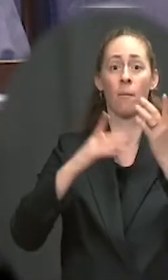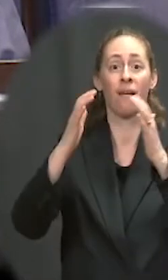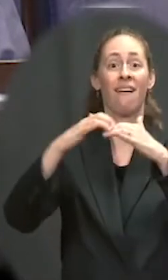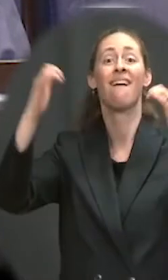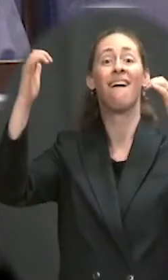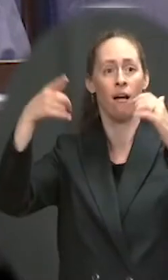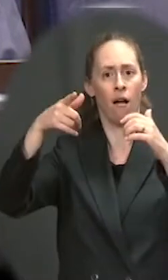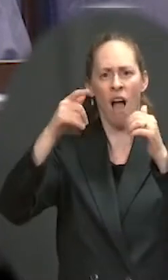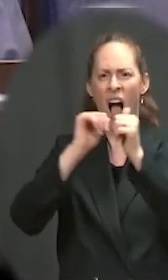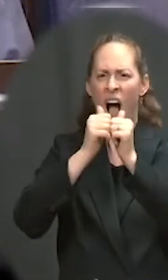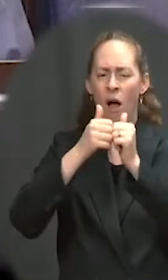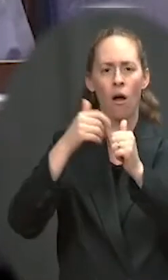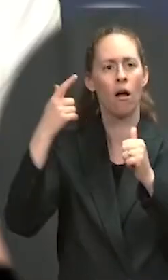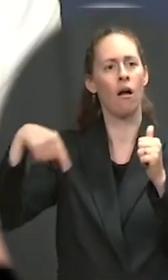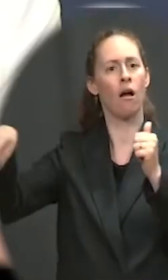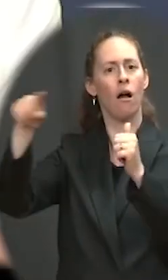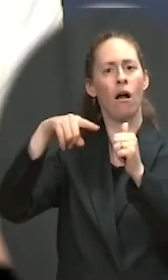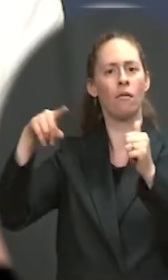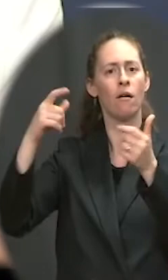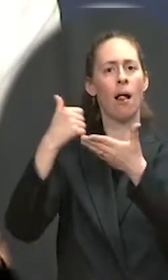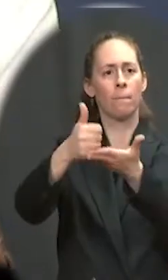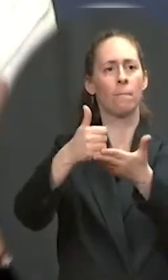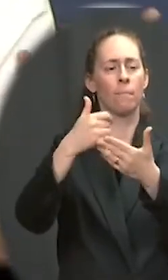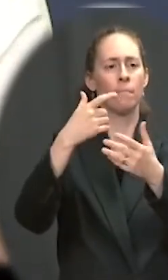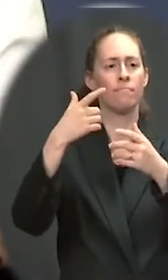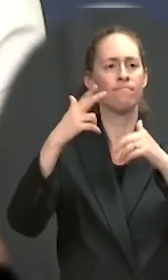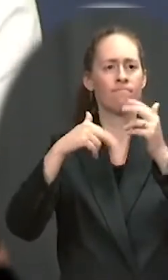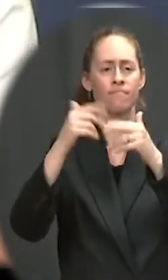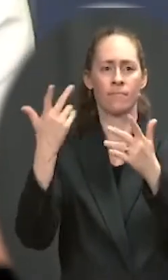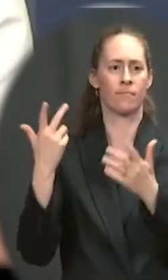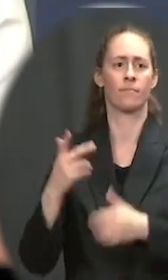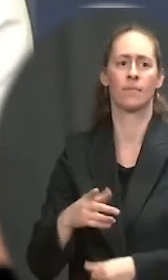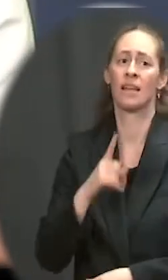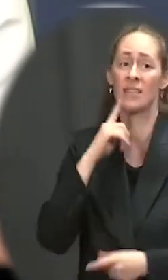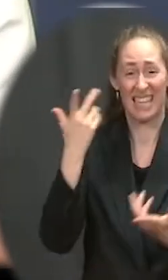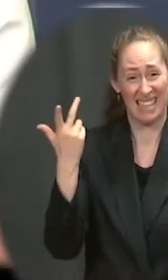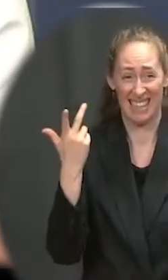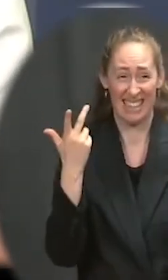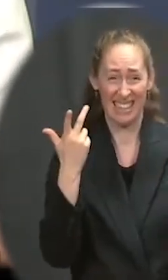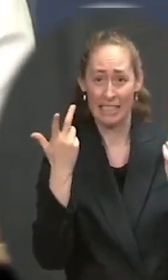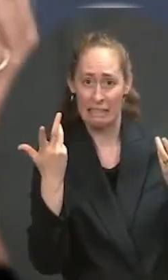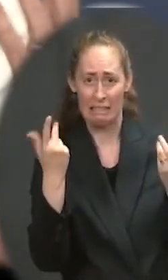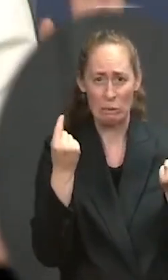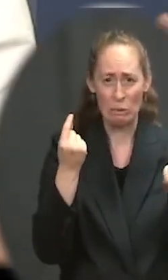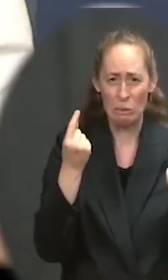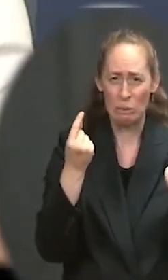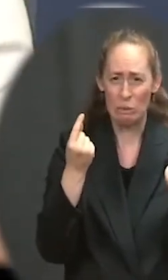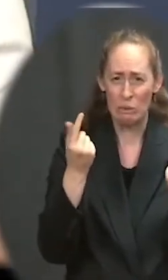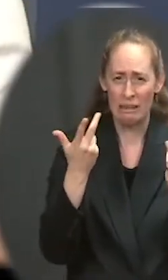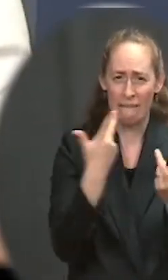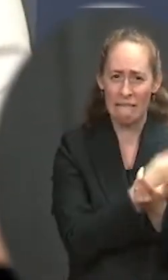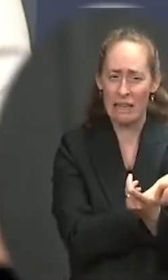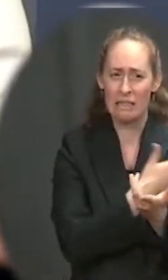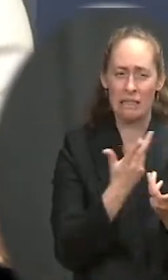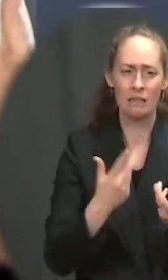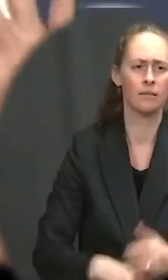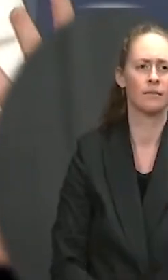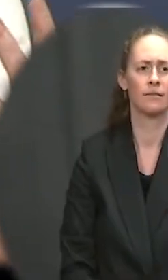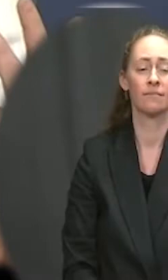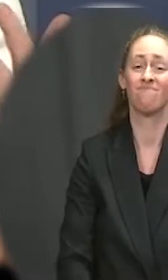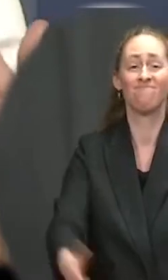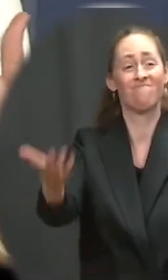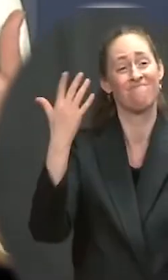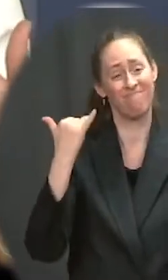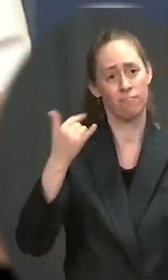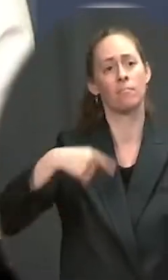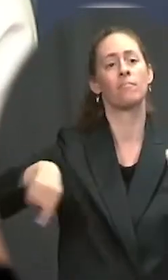able to get vaccinated yet? Well, first, everyone in the country is eligible to be vaccinated and certainly at this point in time. So we